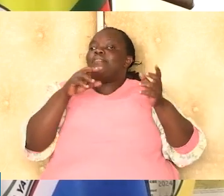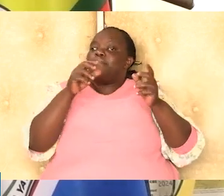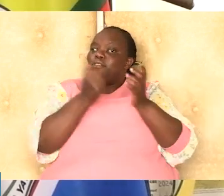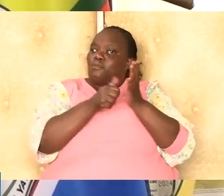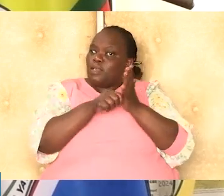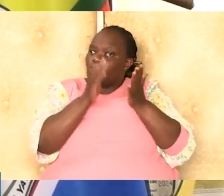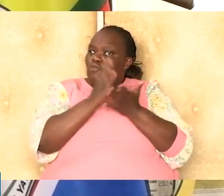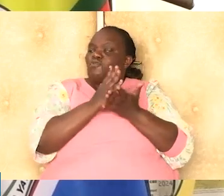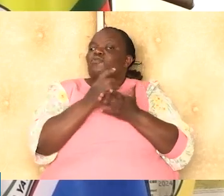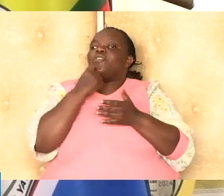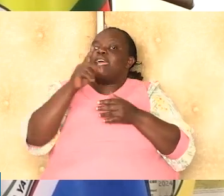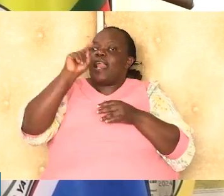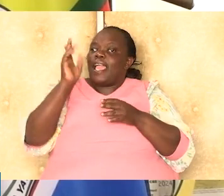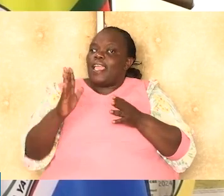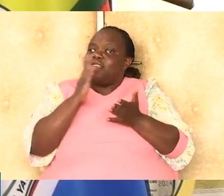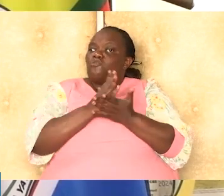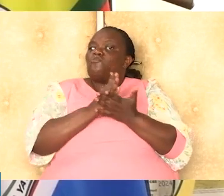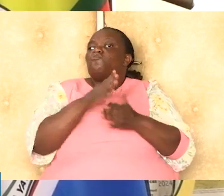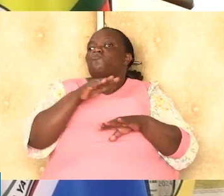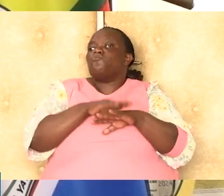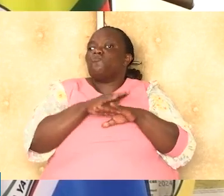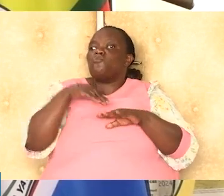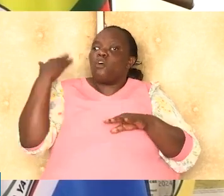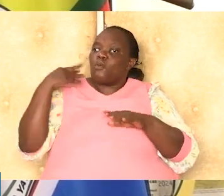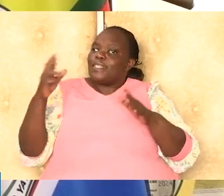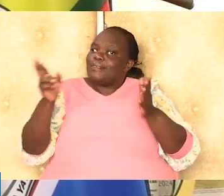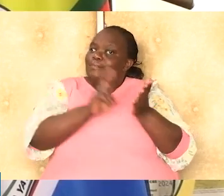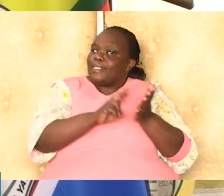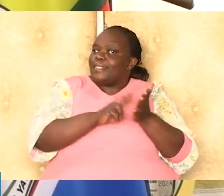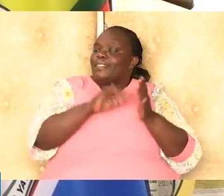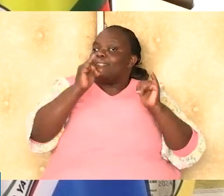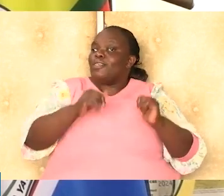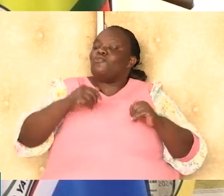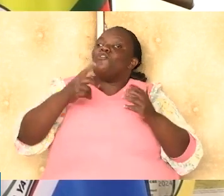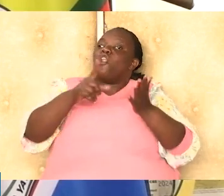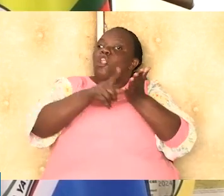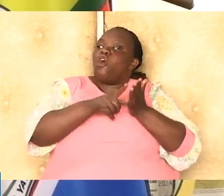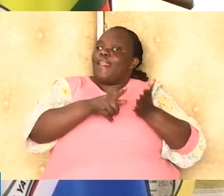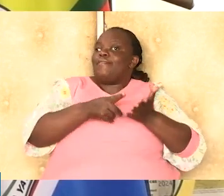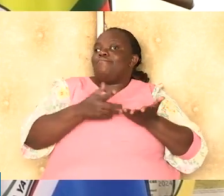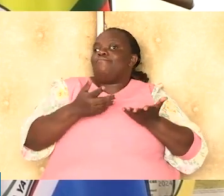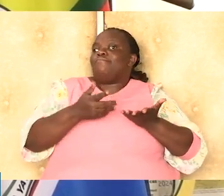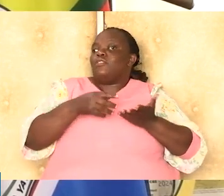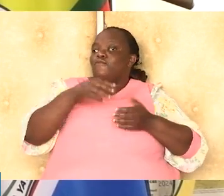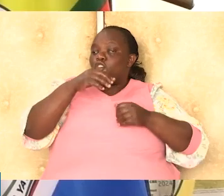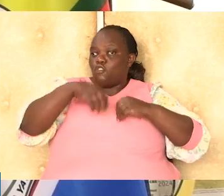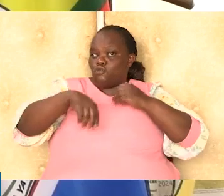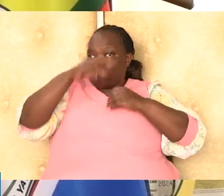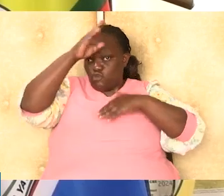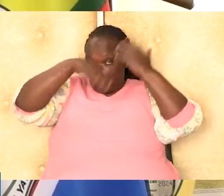Please, we want to reiterate to tell fellow Kenyans, because it's good to always repeat this, that the new higher education funding model is accessible